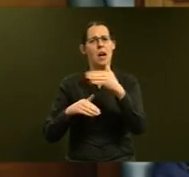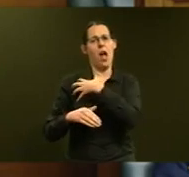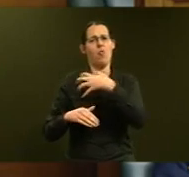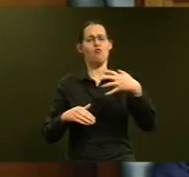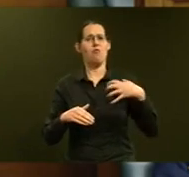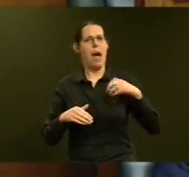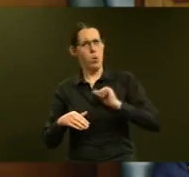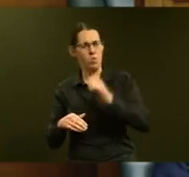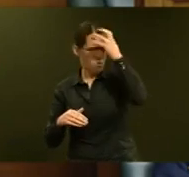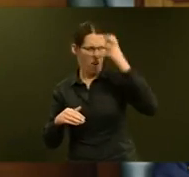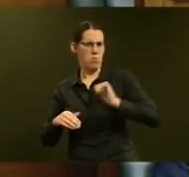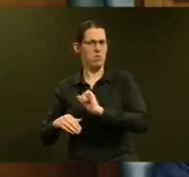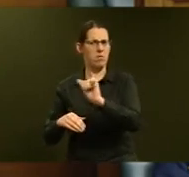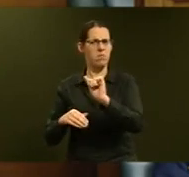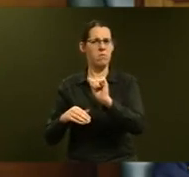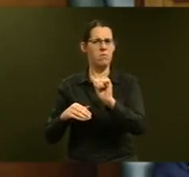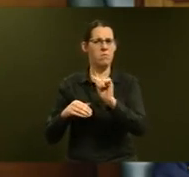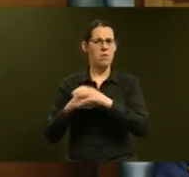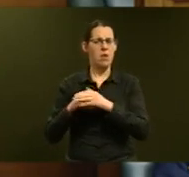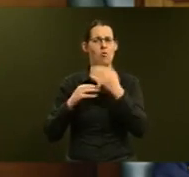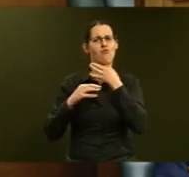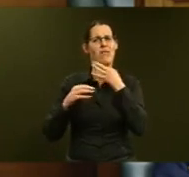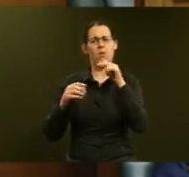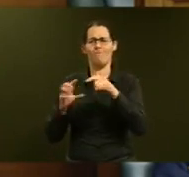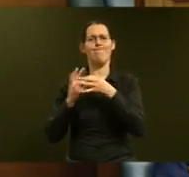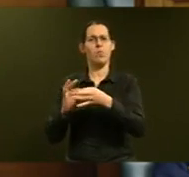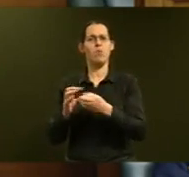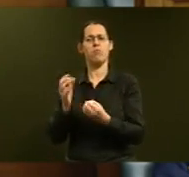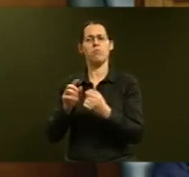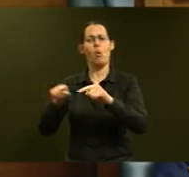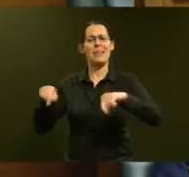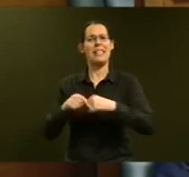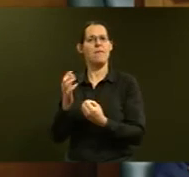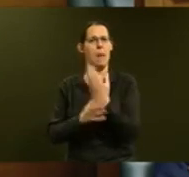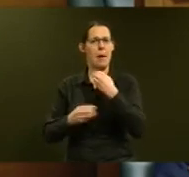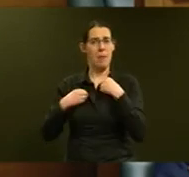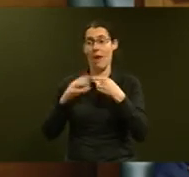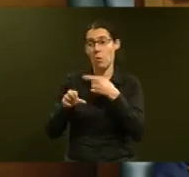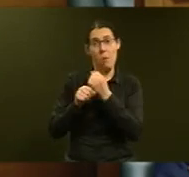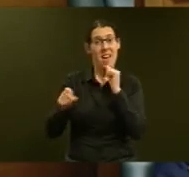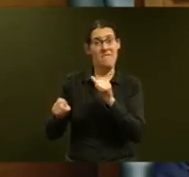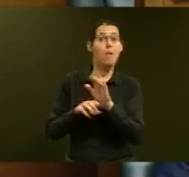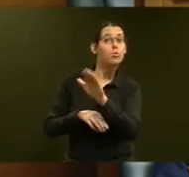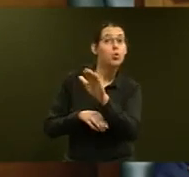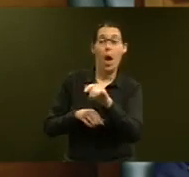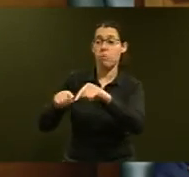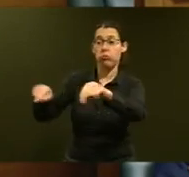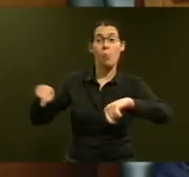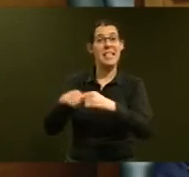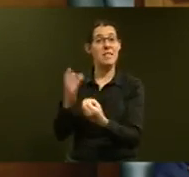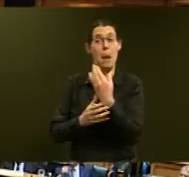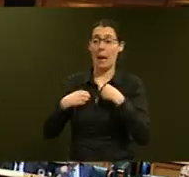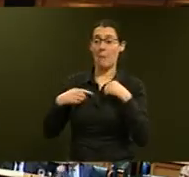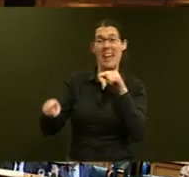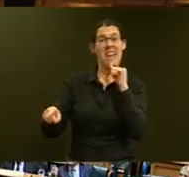companies if in the future the property development company either goes broke or is in some other way wound up?